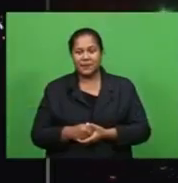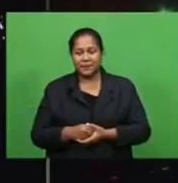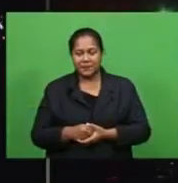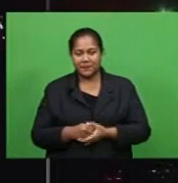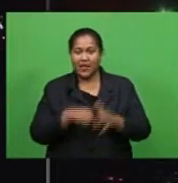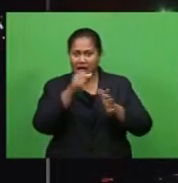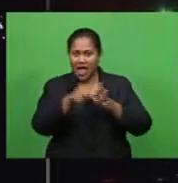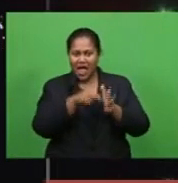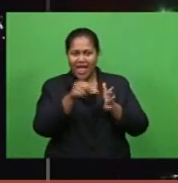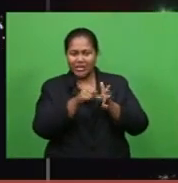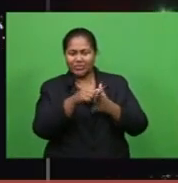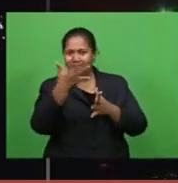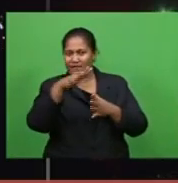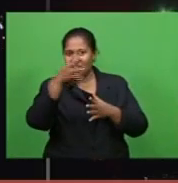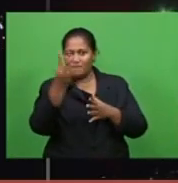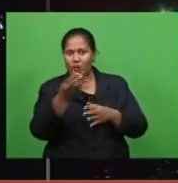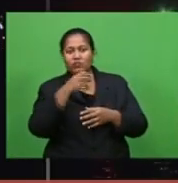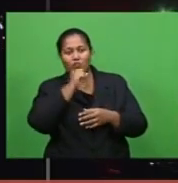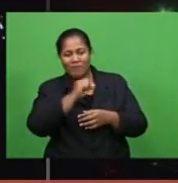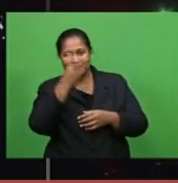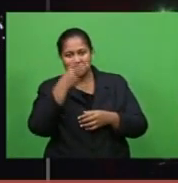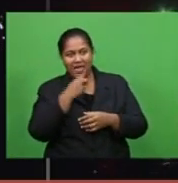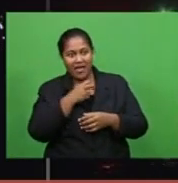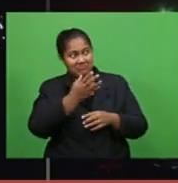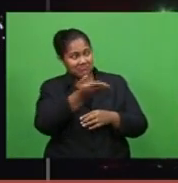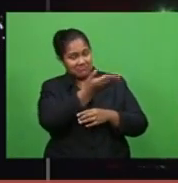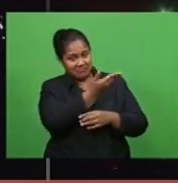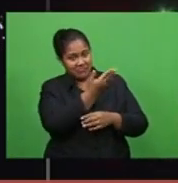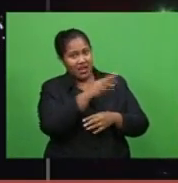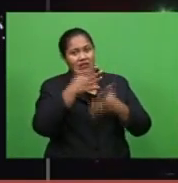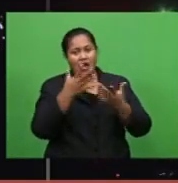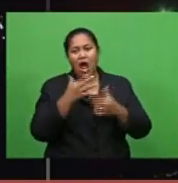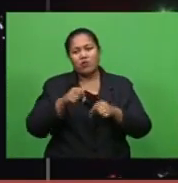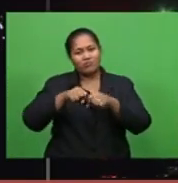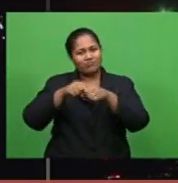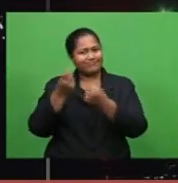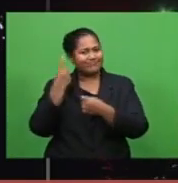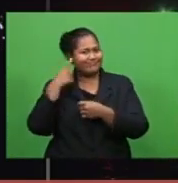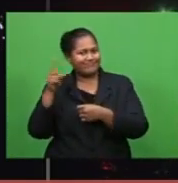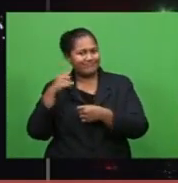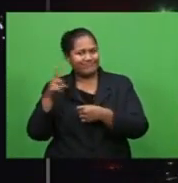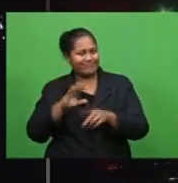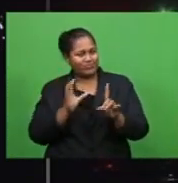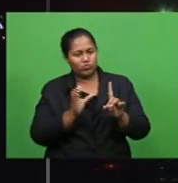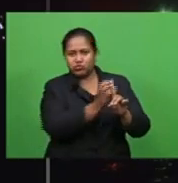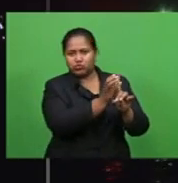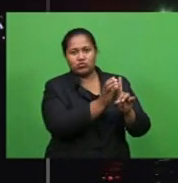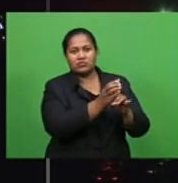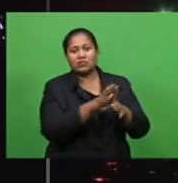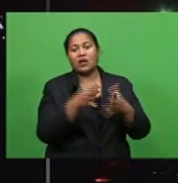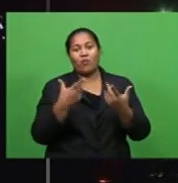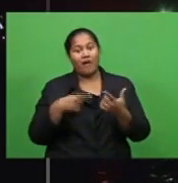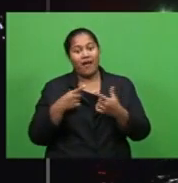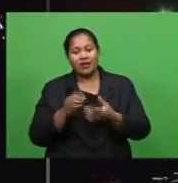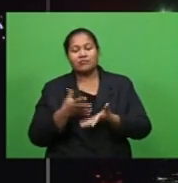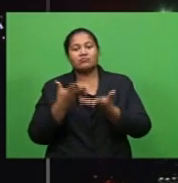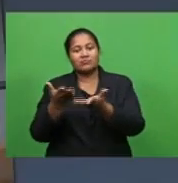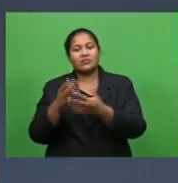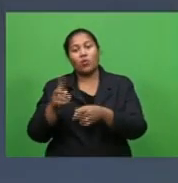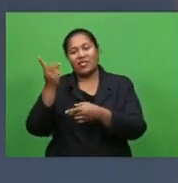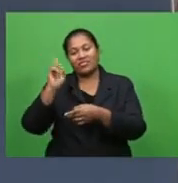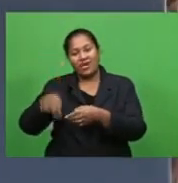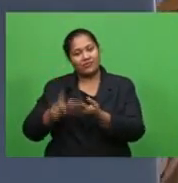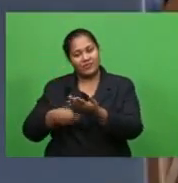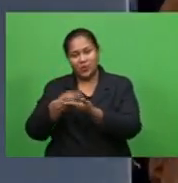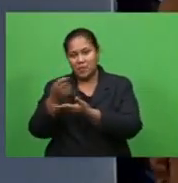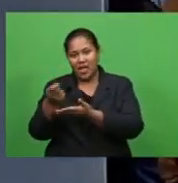The 54-year-old man of Soa Soa Lambasa alleged to have breached quarantine restrictions has been released on a thousand-dollar bail.